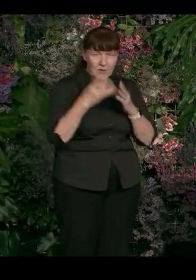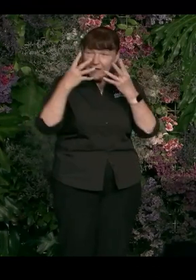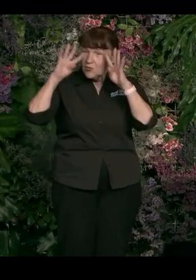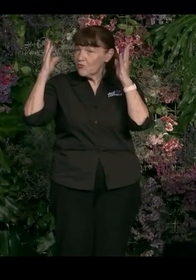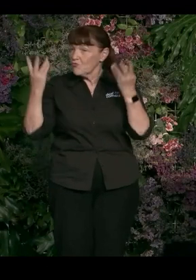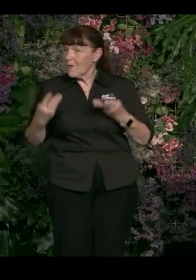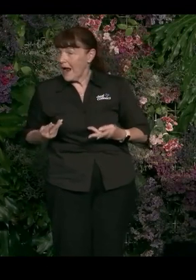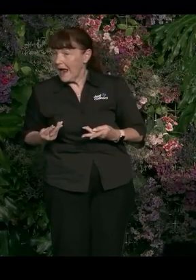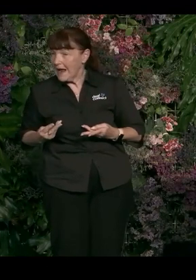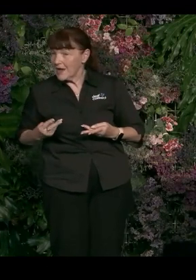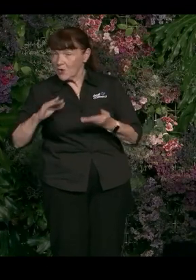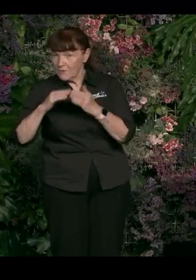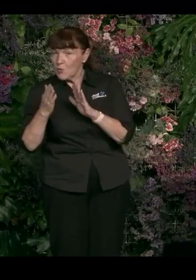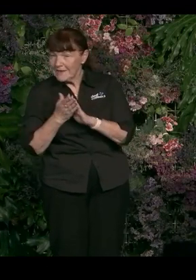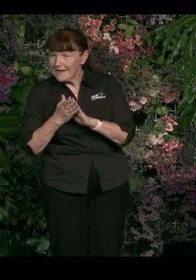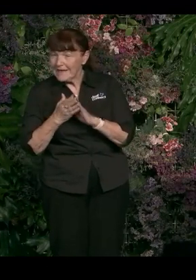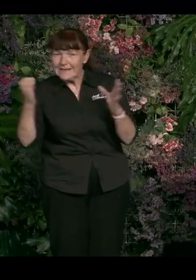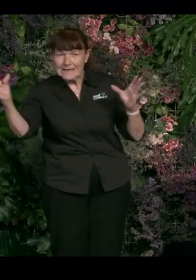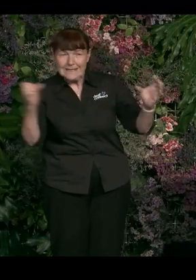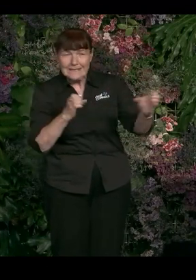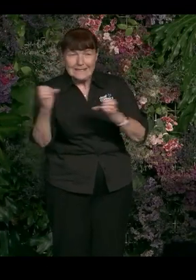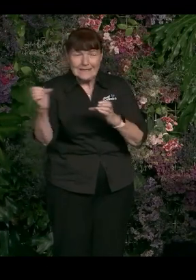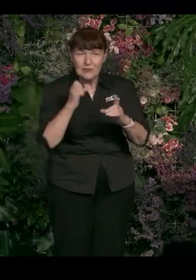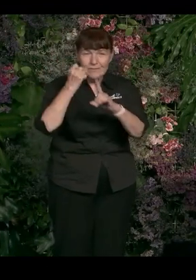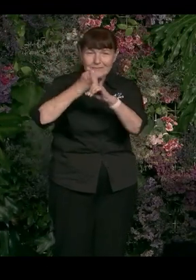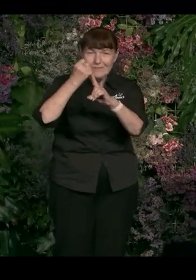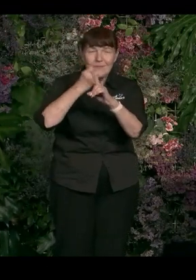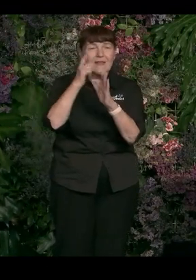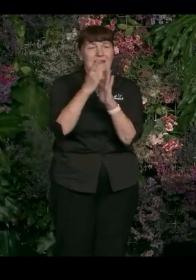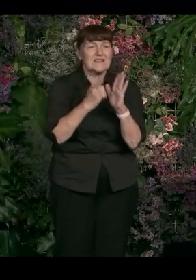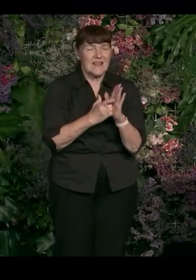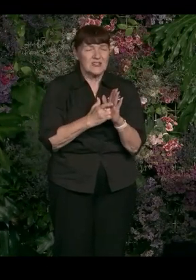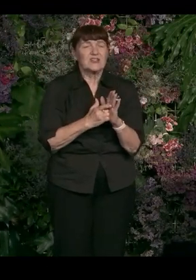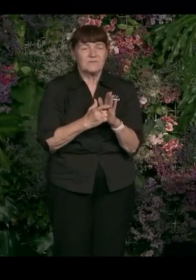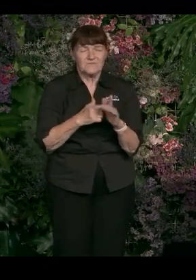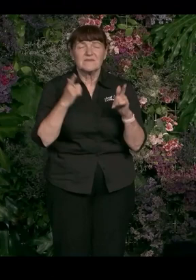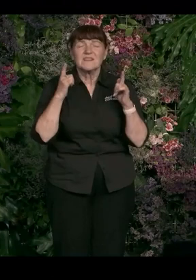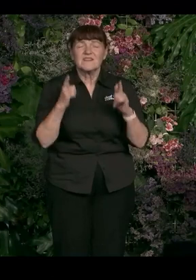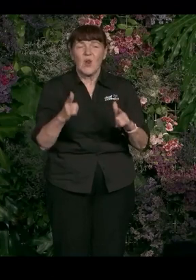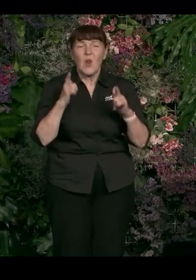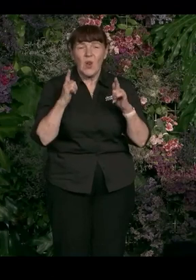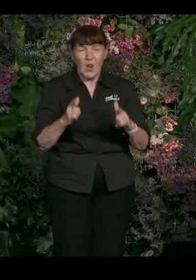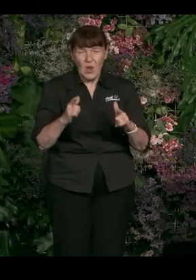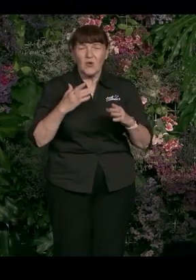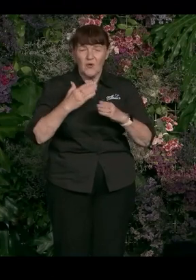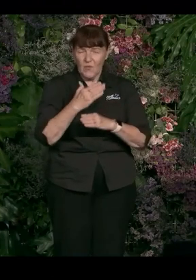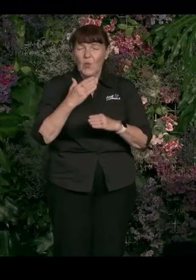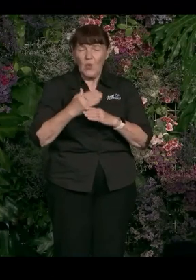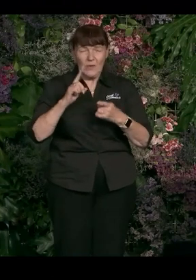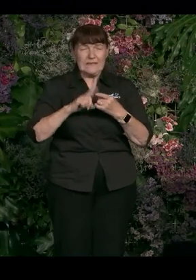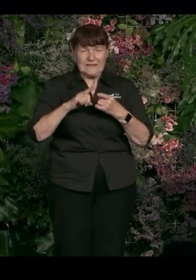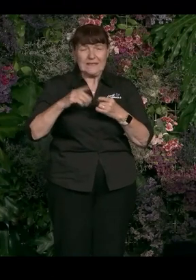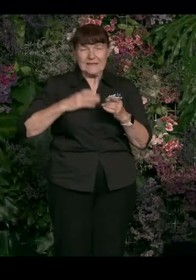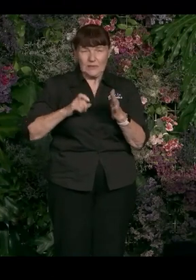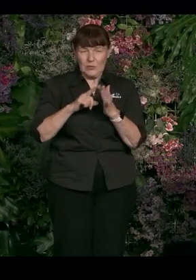really see what we can do from a legislative perspective and with all of our companies. So there's a lot going on that we still need to do. From a data